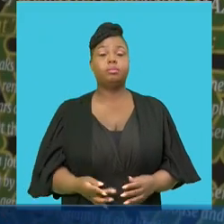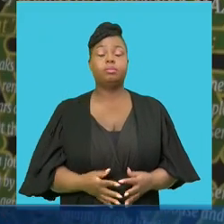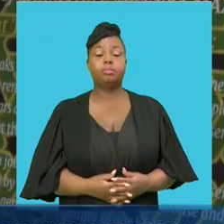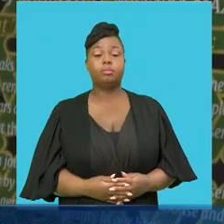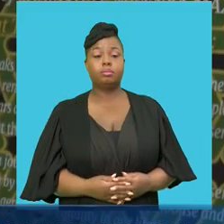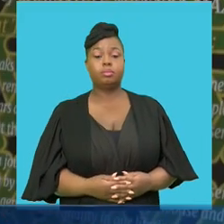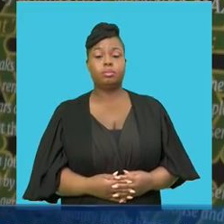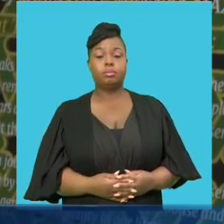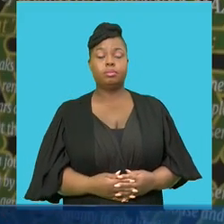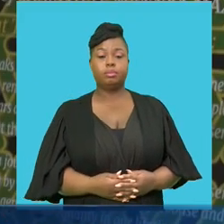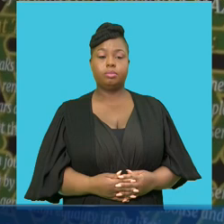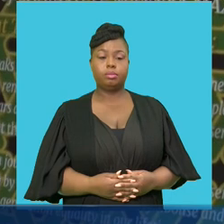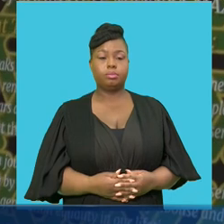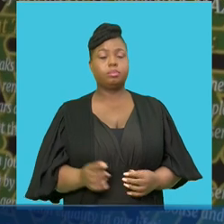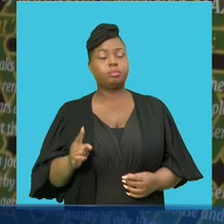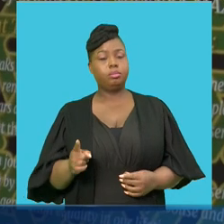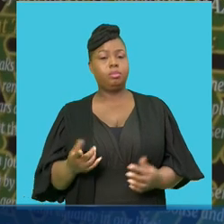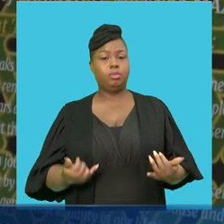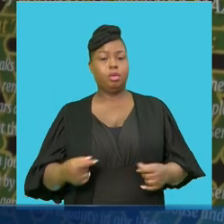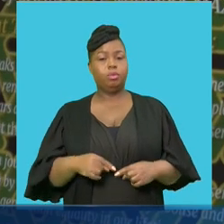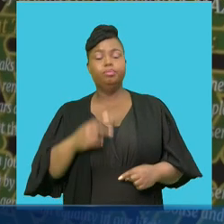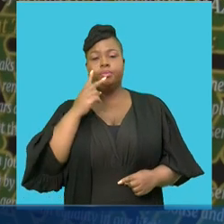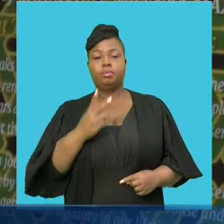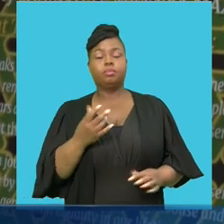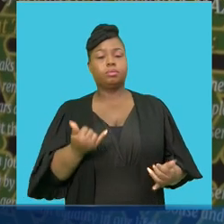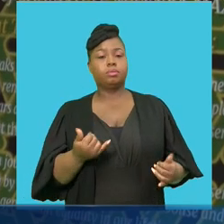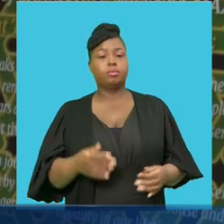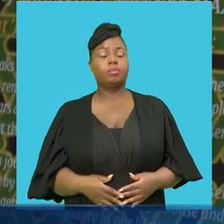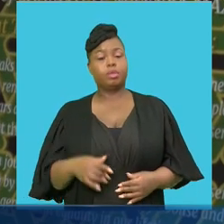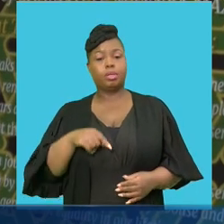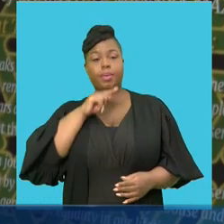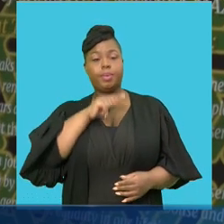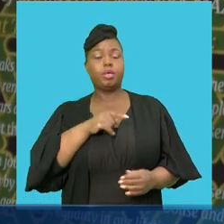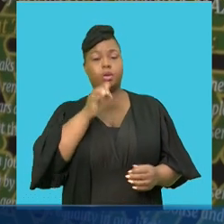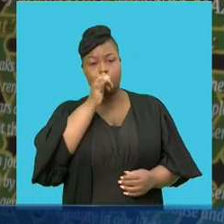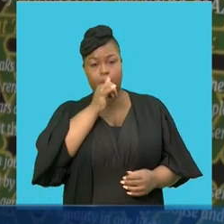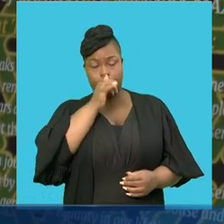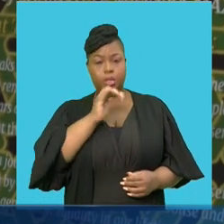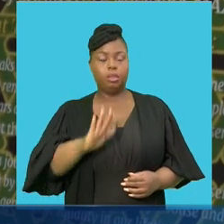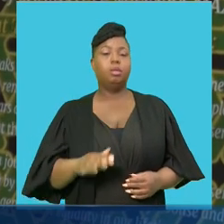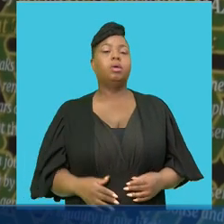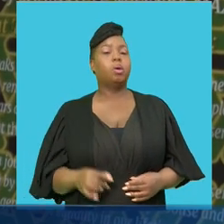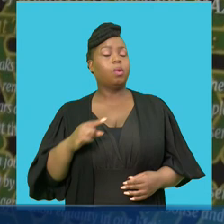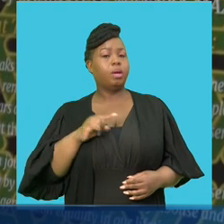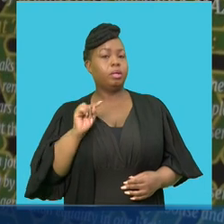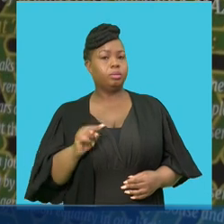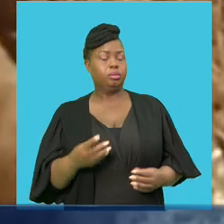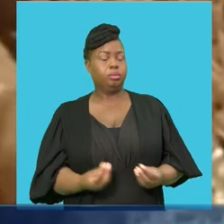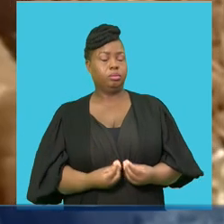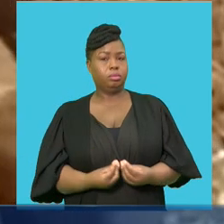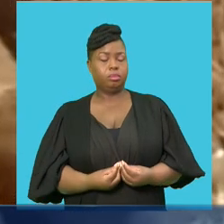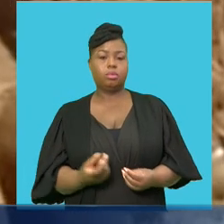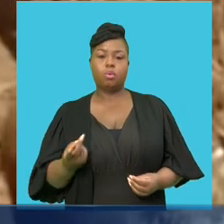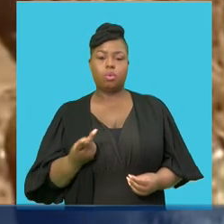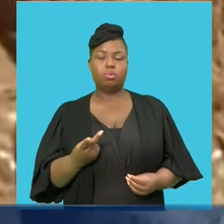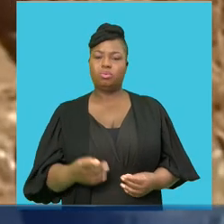in the main we regard or characterized as a hate crime because it's something else which is also